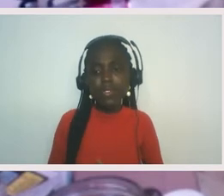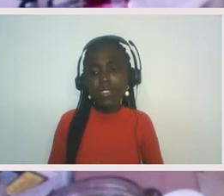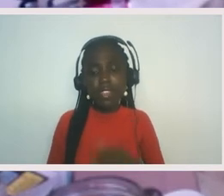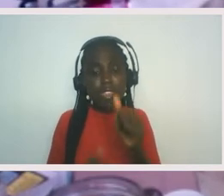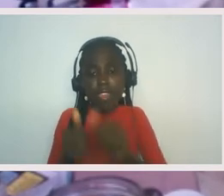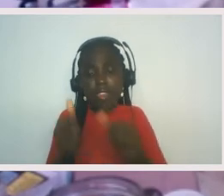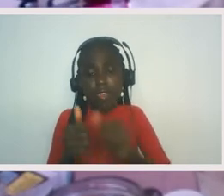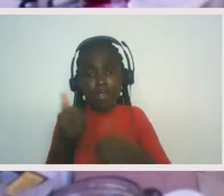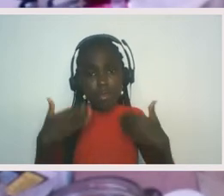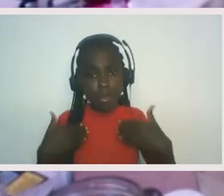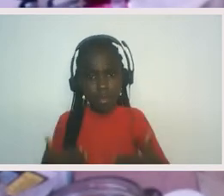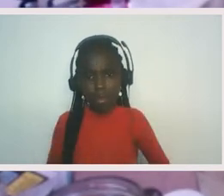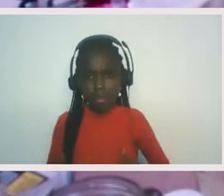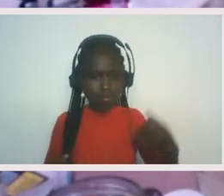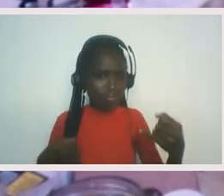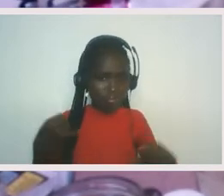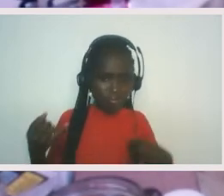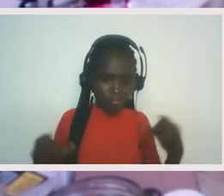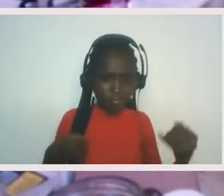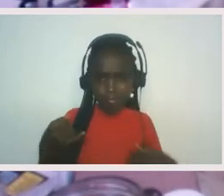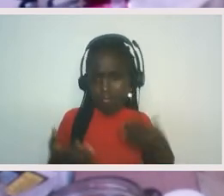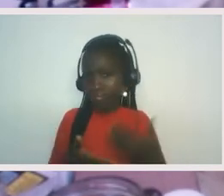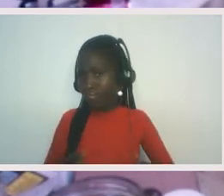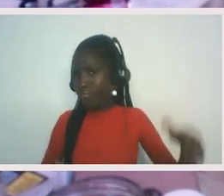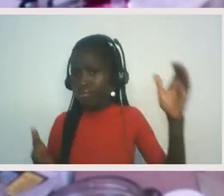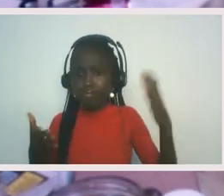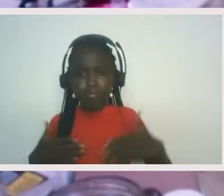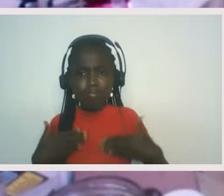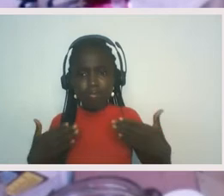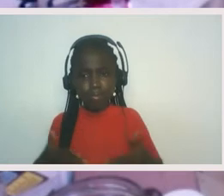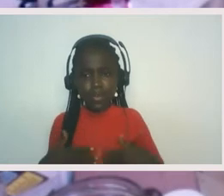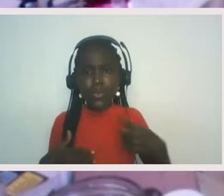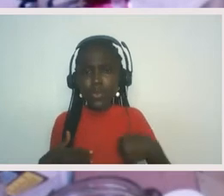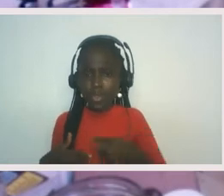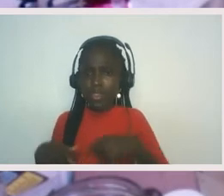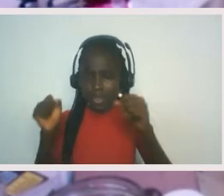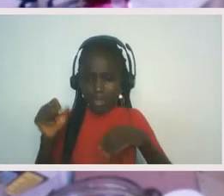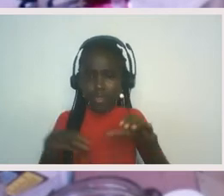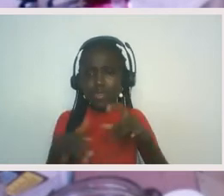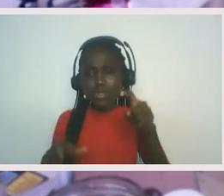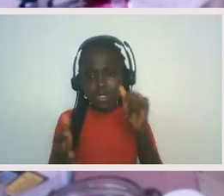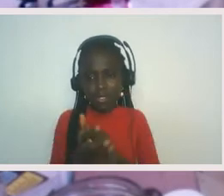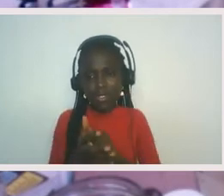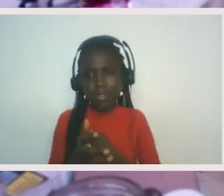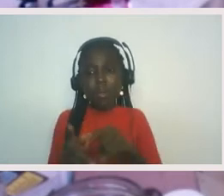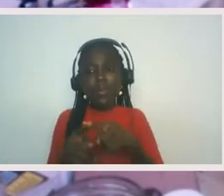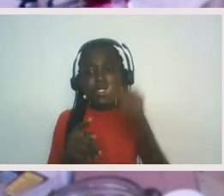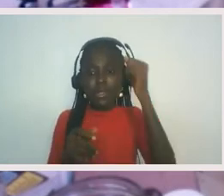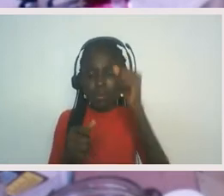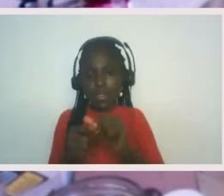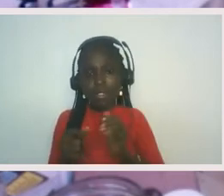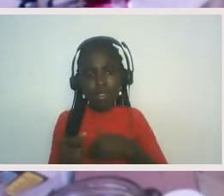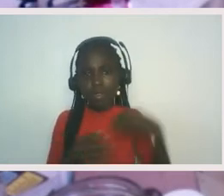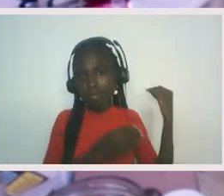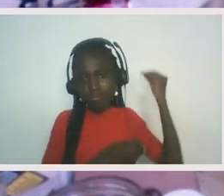a bountiful life. You know, we can do that, but it has to come back from an indigenous point of view because we already know that we already know that